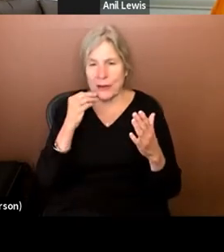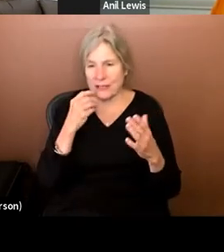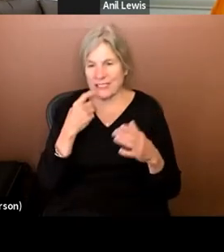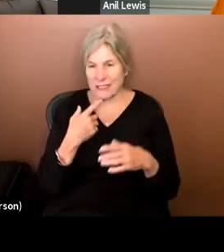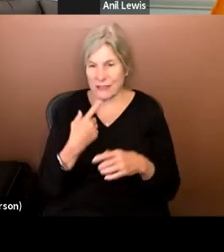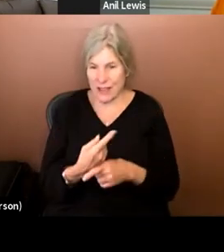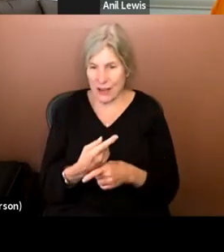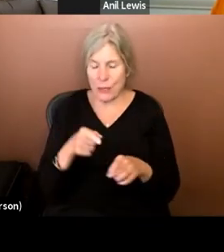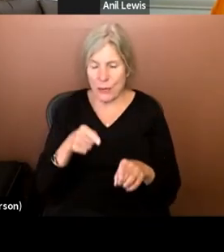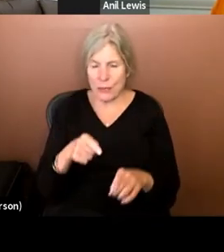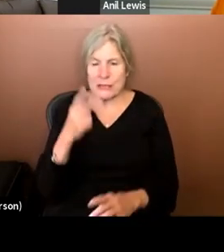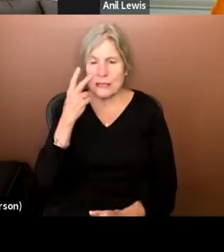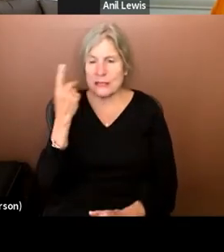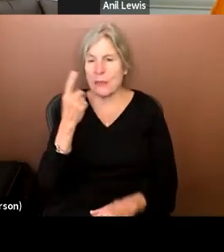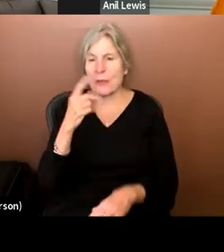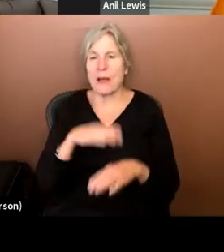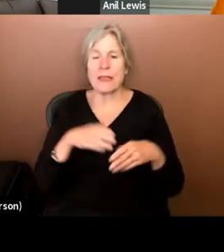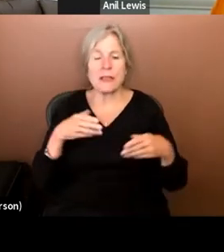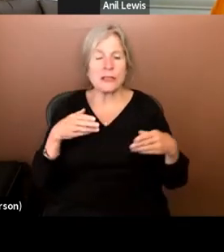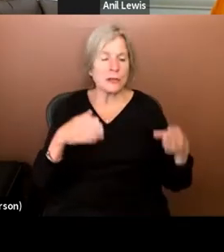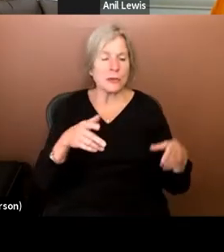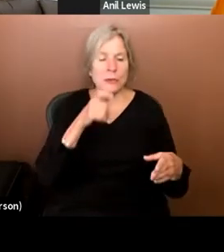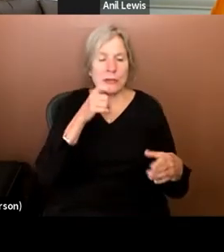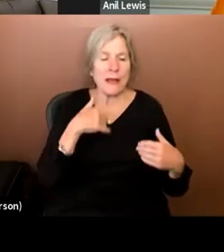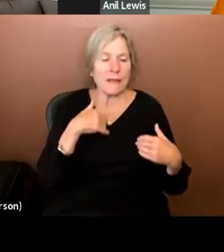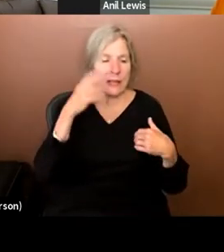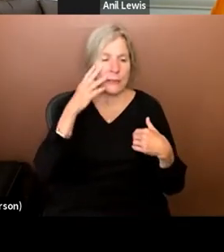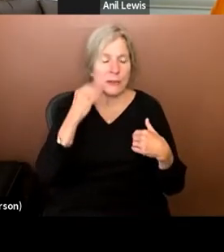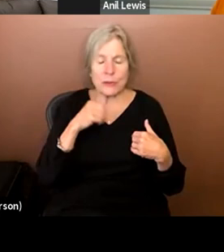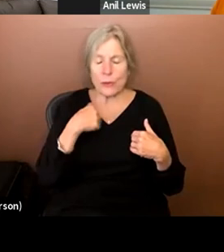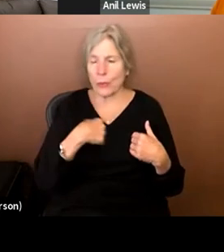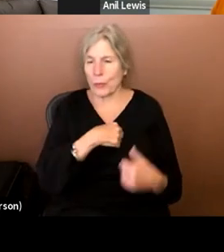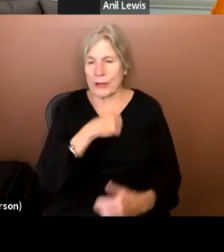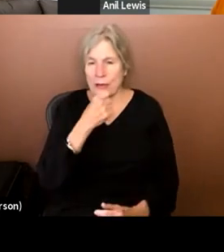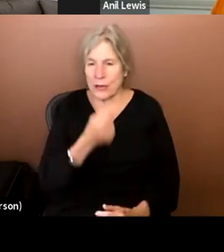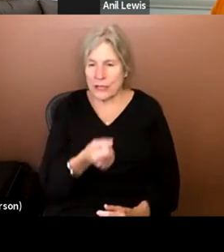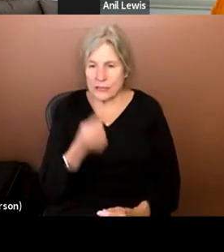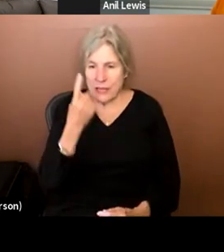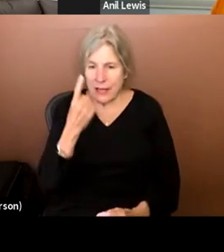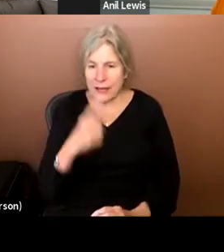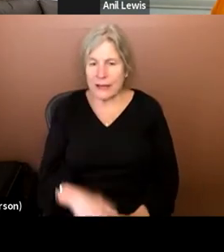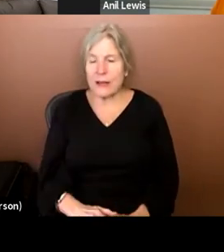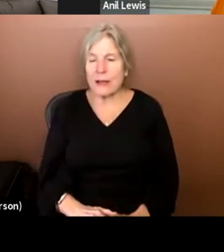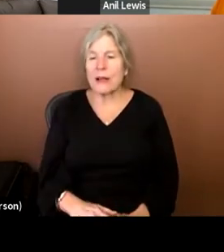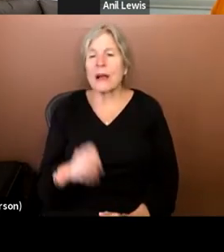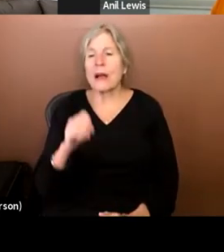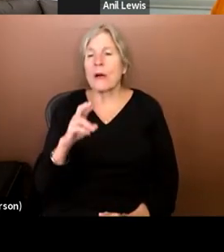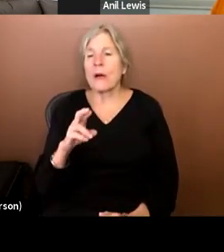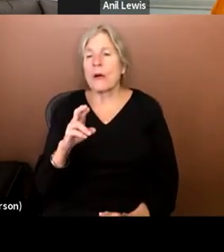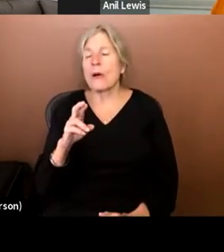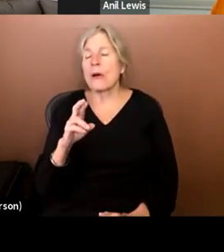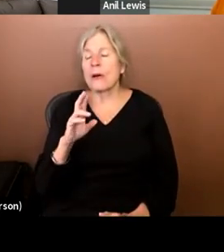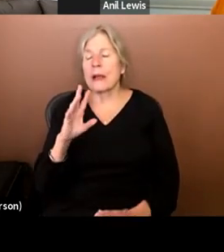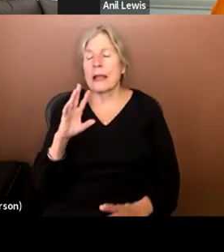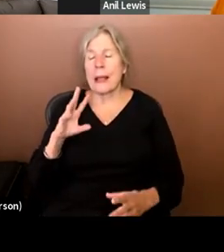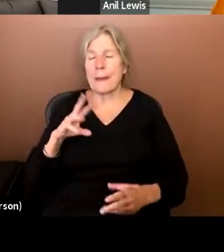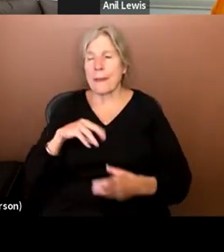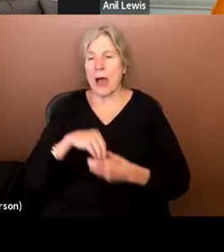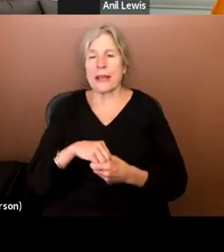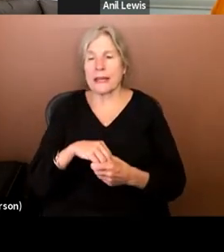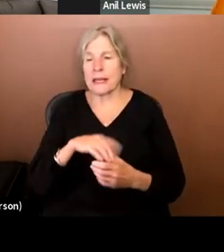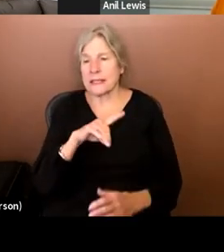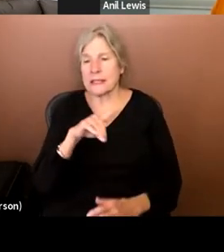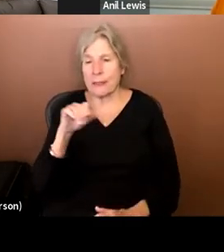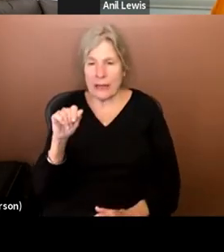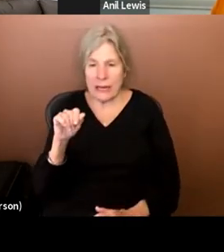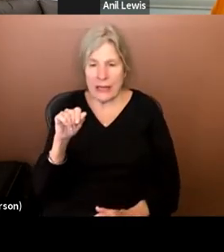see someone on the street who is having an experience, we don't understand, um, or embodying a disability